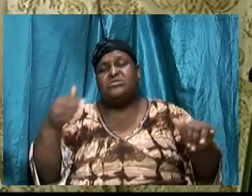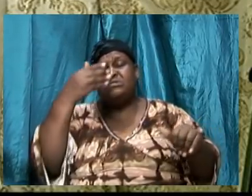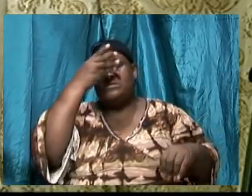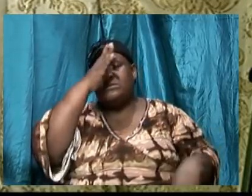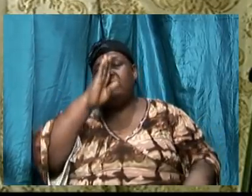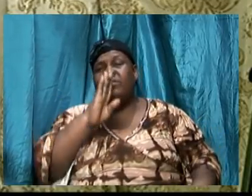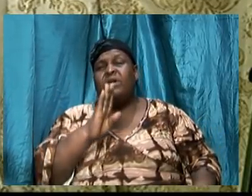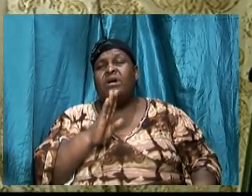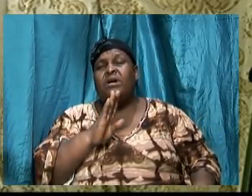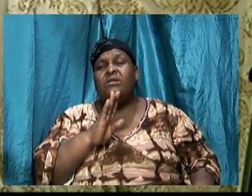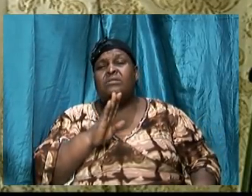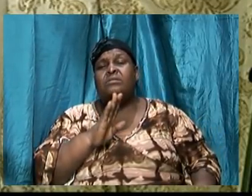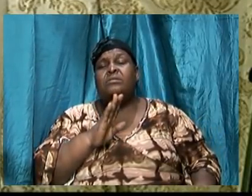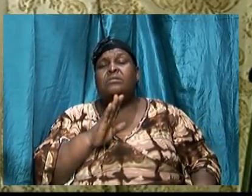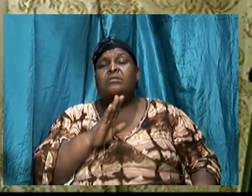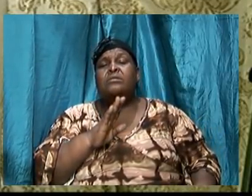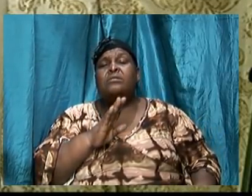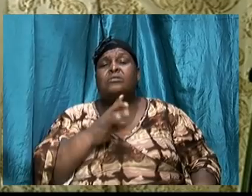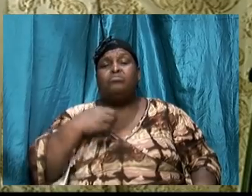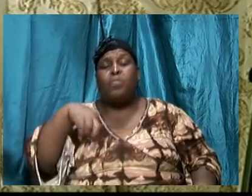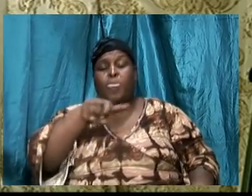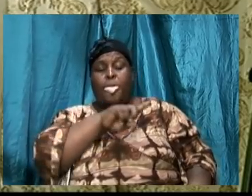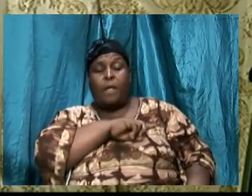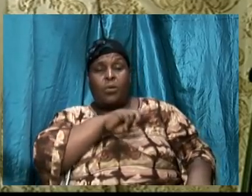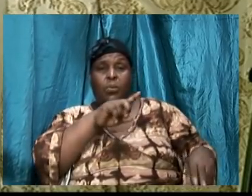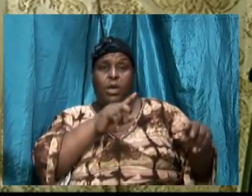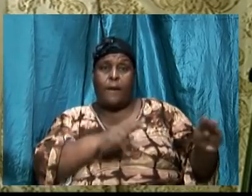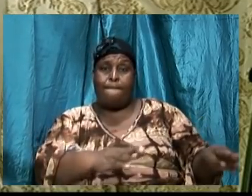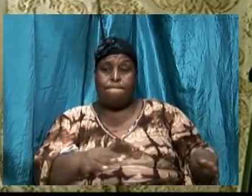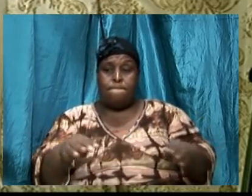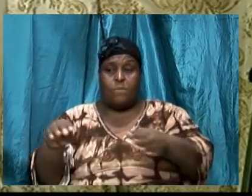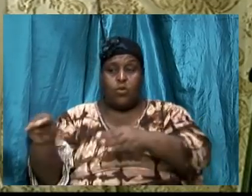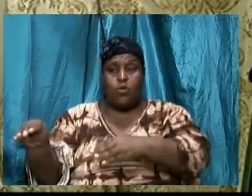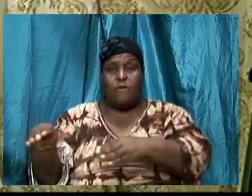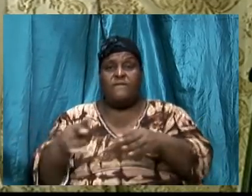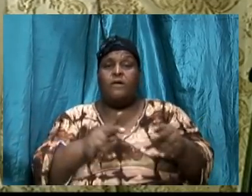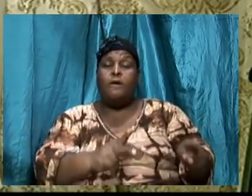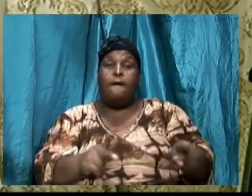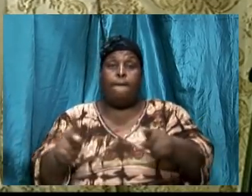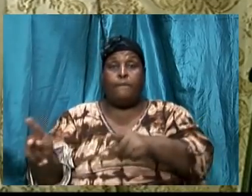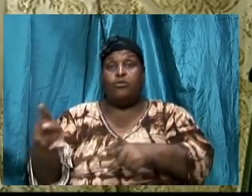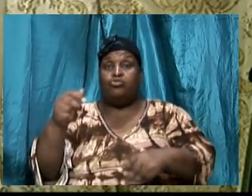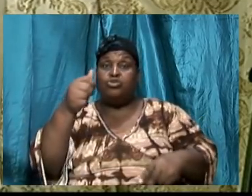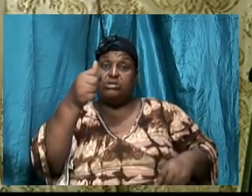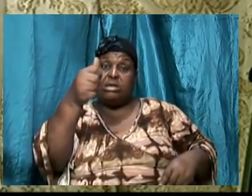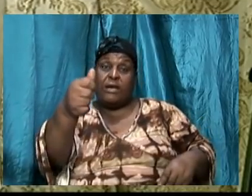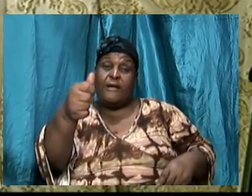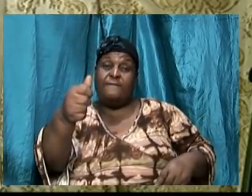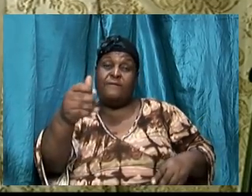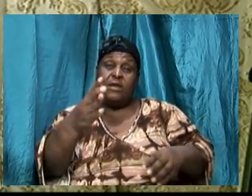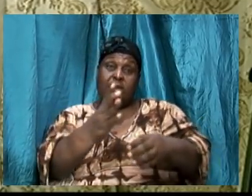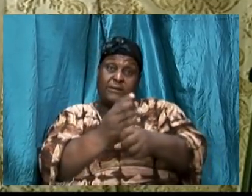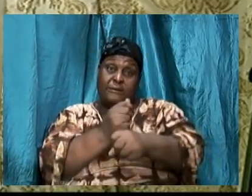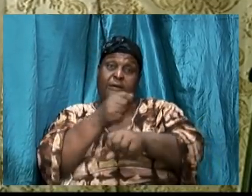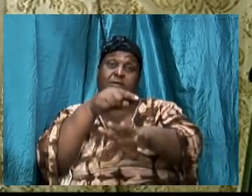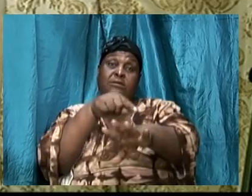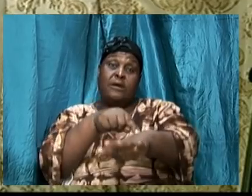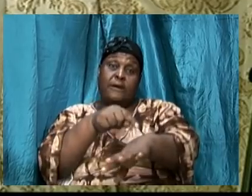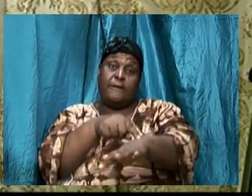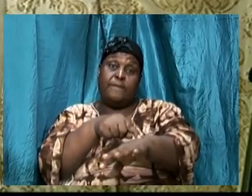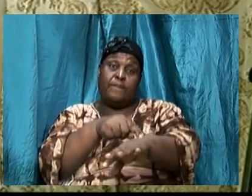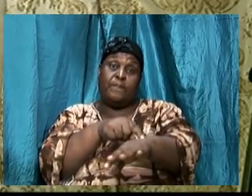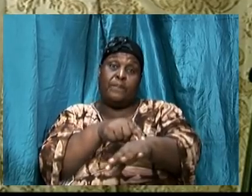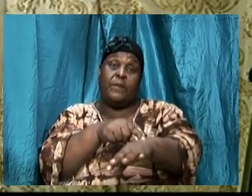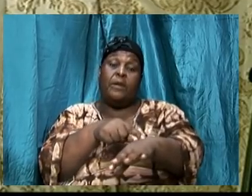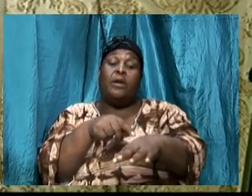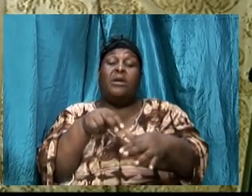we move to put ourselves to take some time off, get